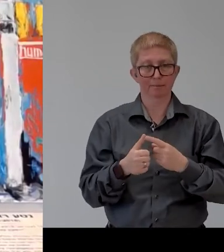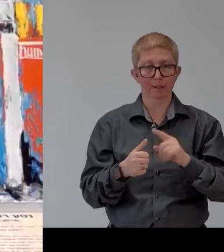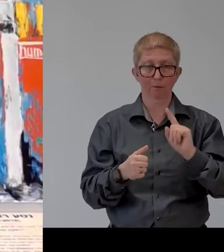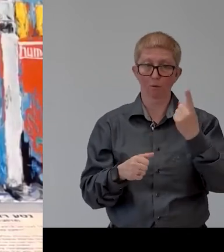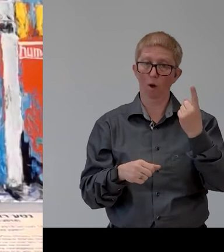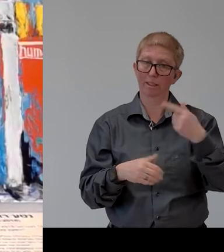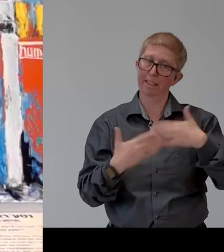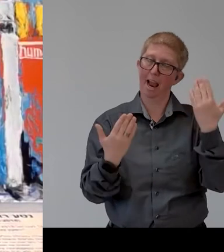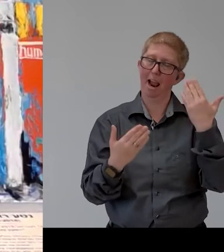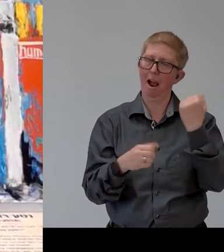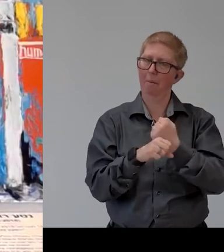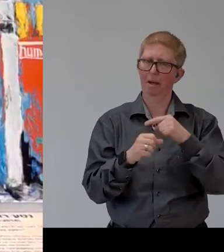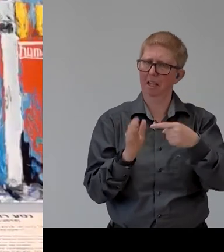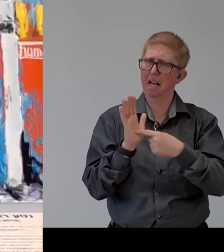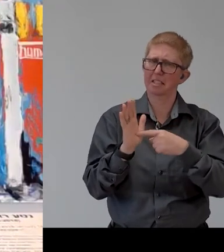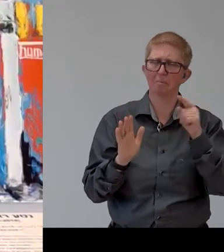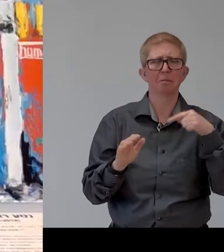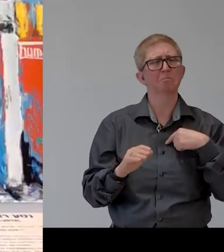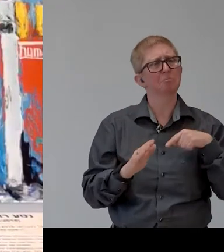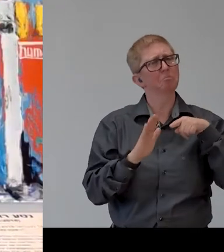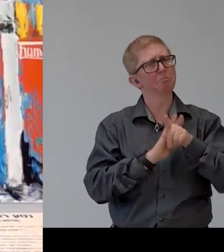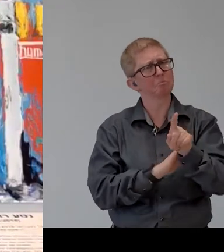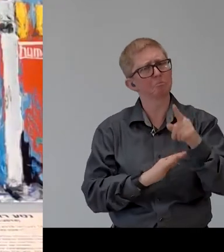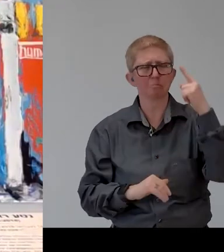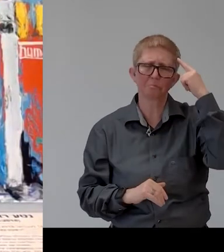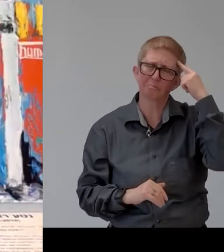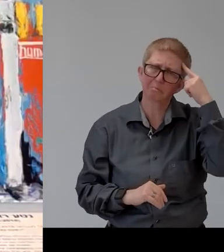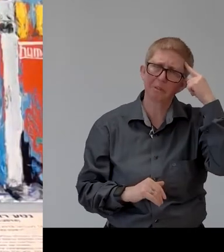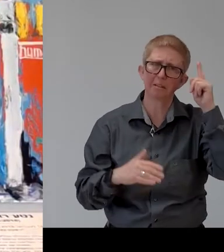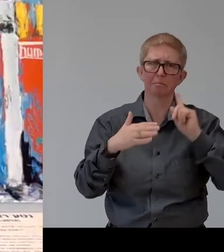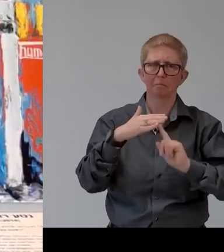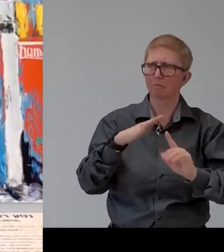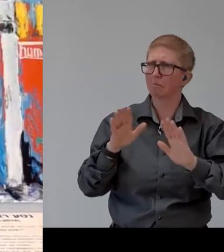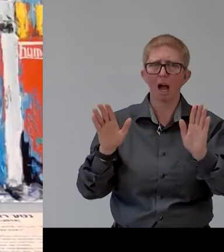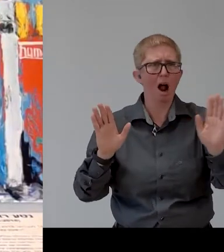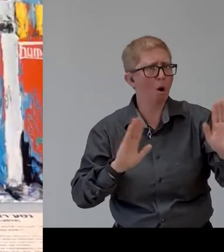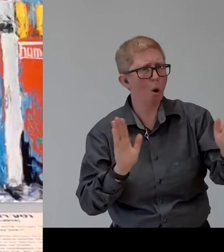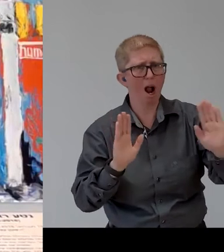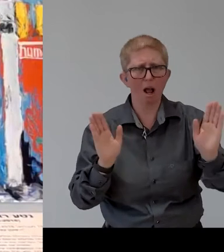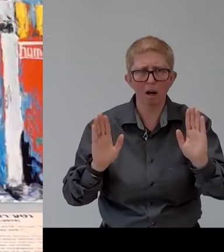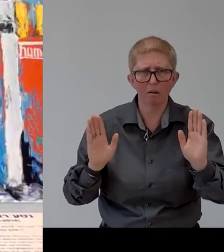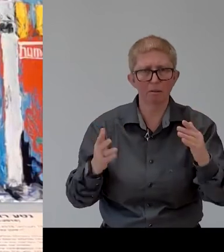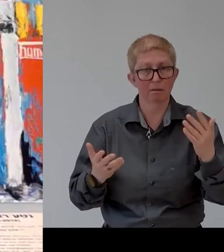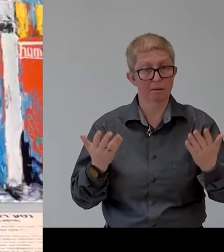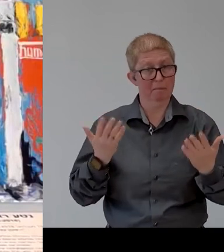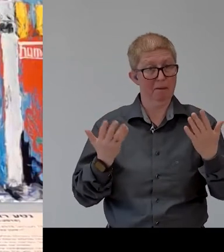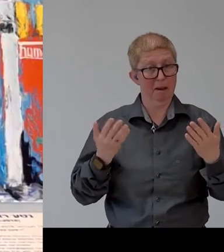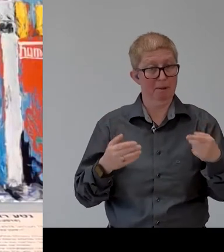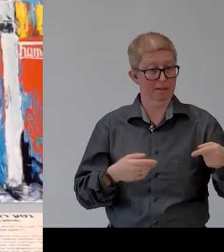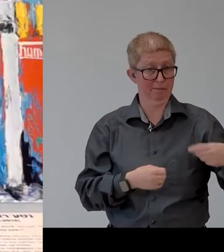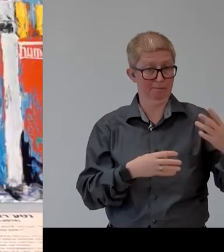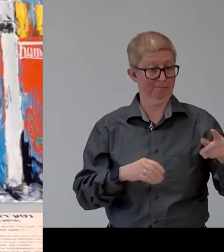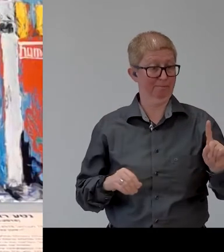we uh after the greetings we invite you and i would like you to um uh scroll to the um uh